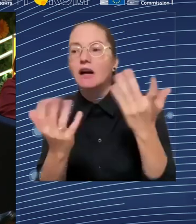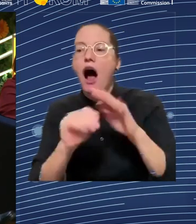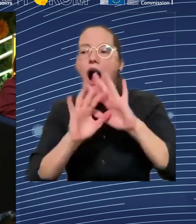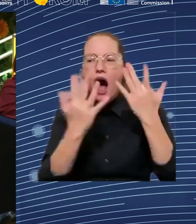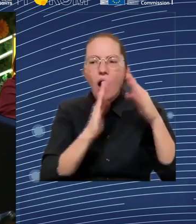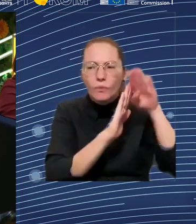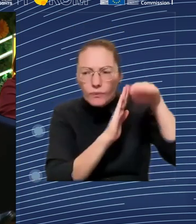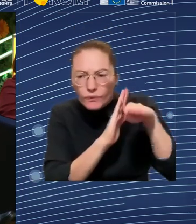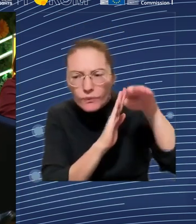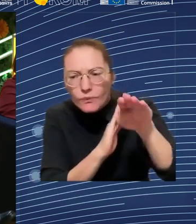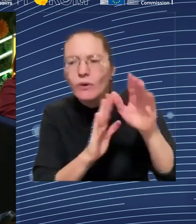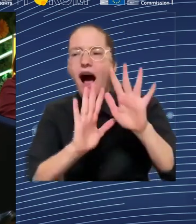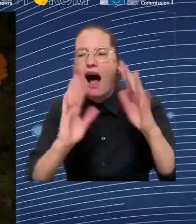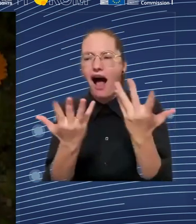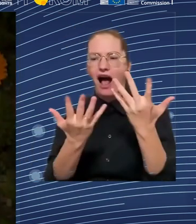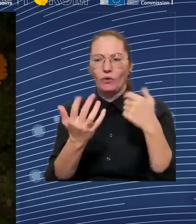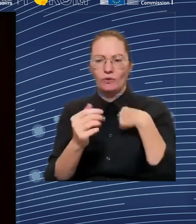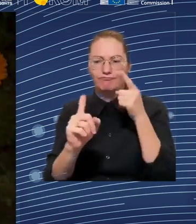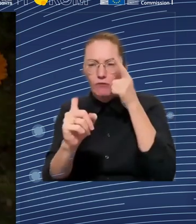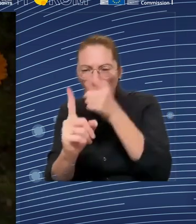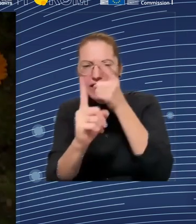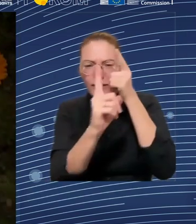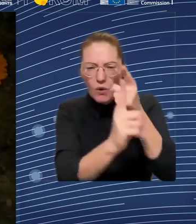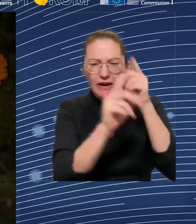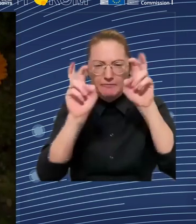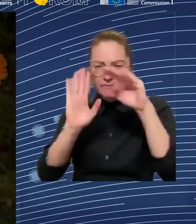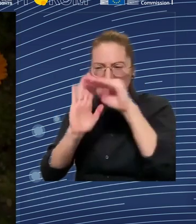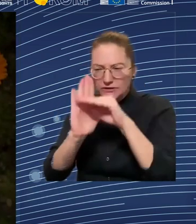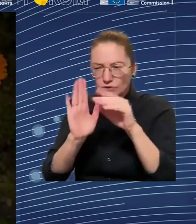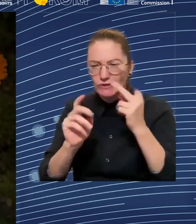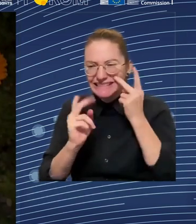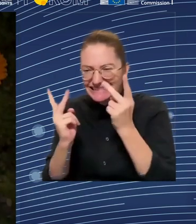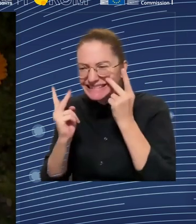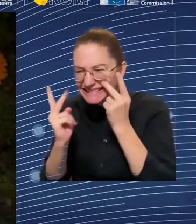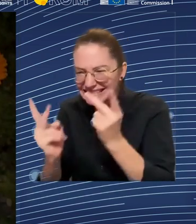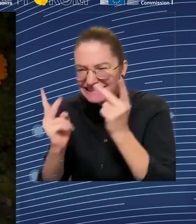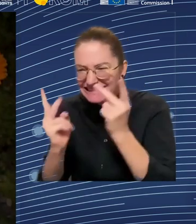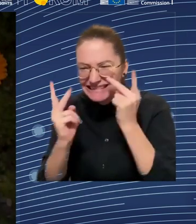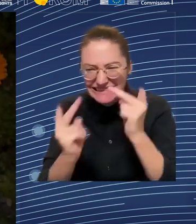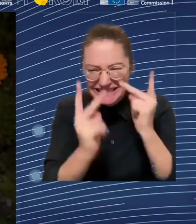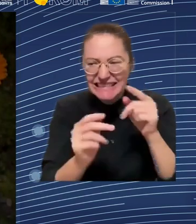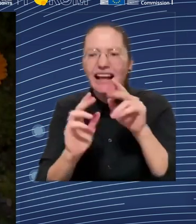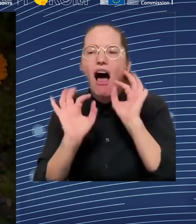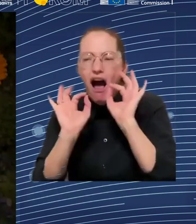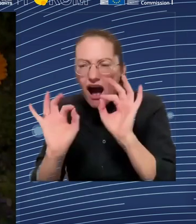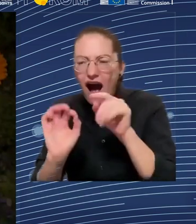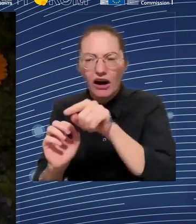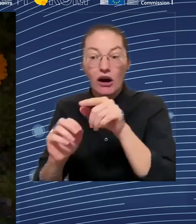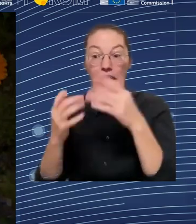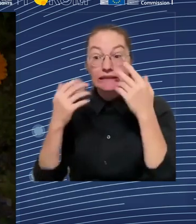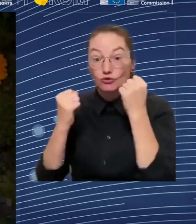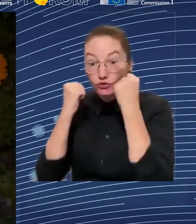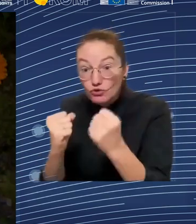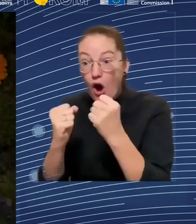because we have a lot of very small firms that they don't pose their needs in platforms. And then if you go to typical